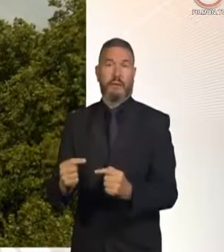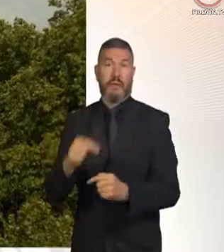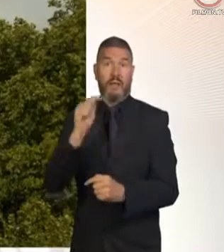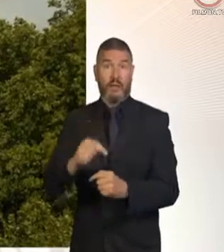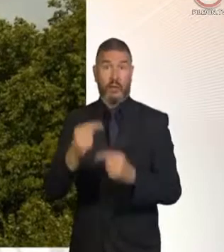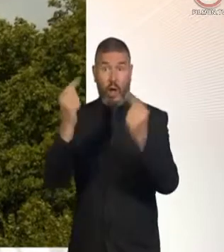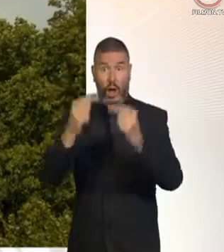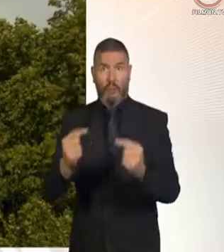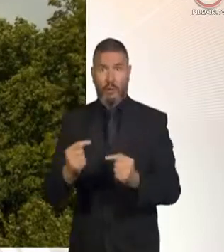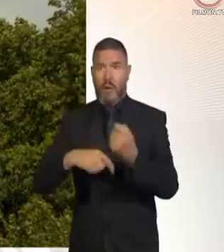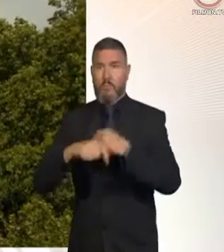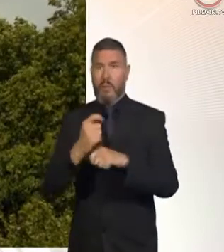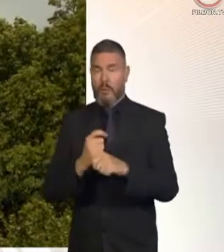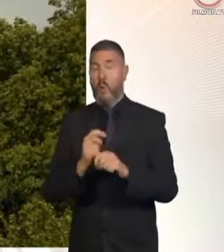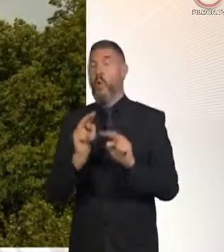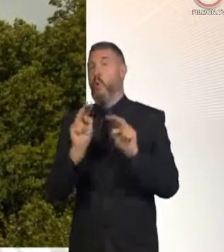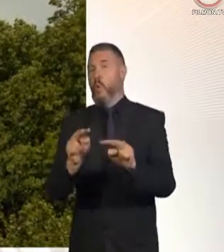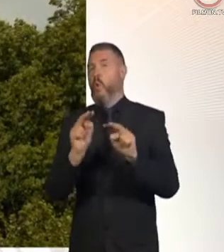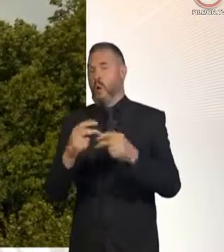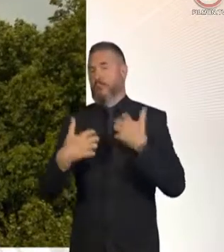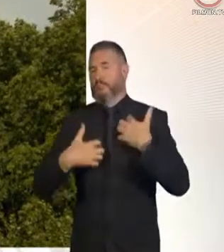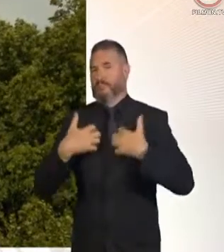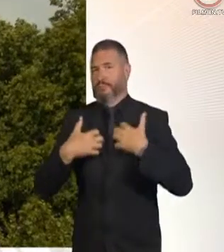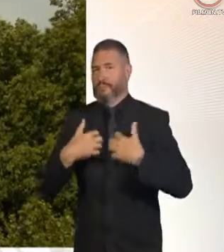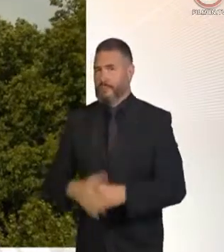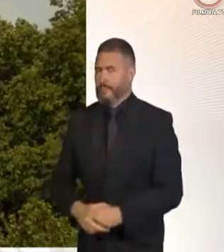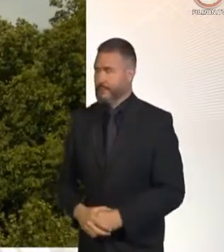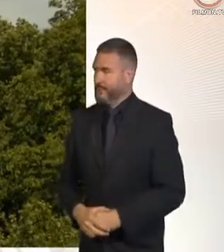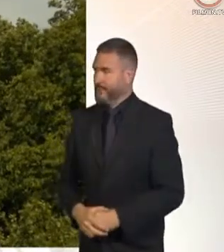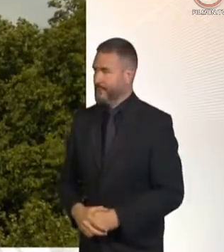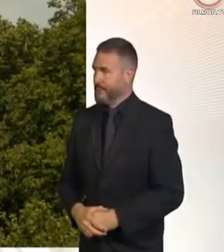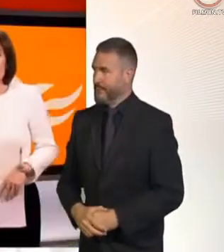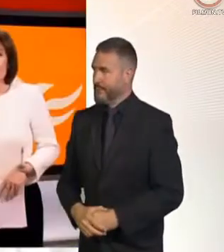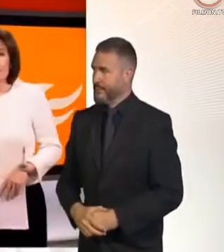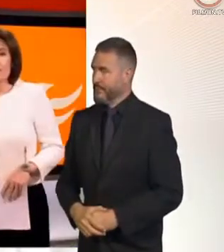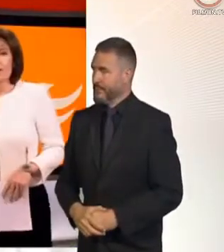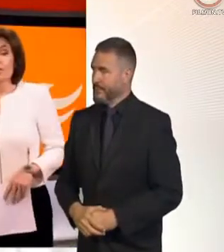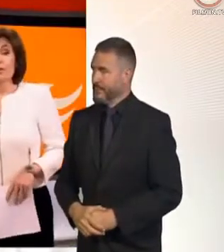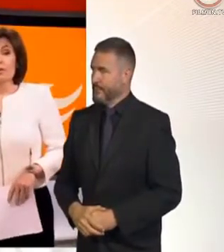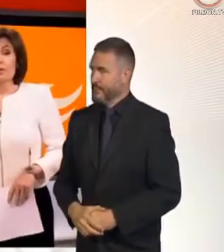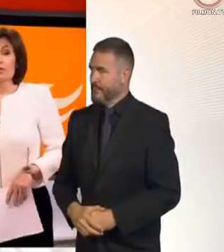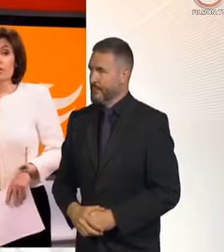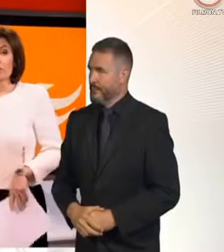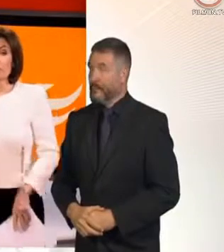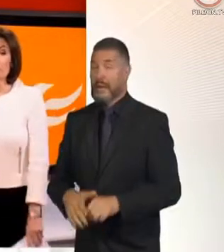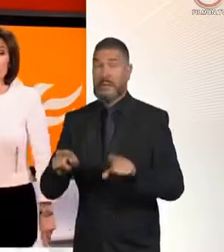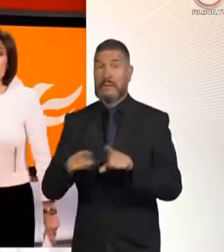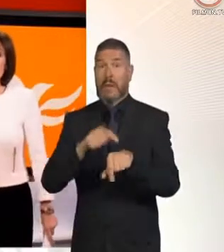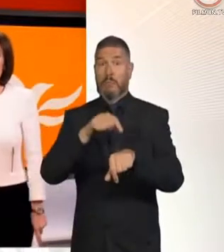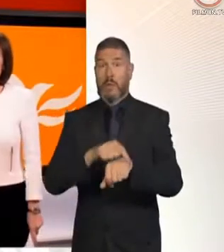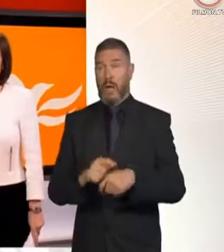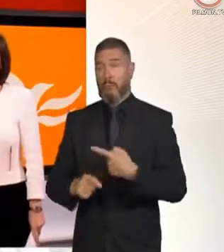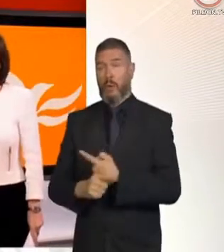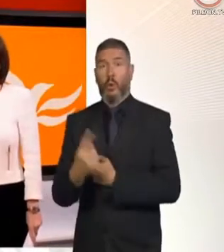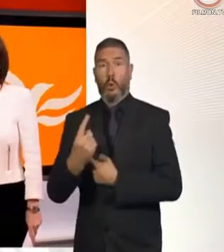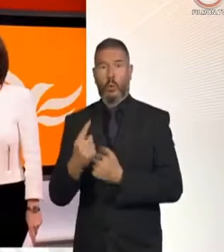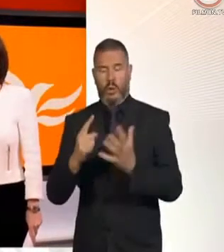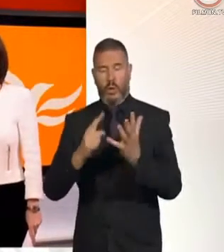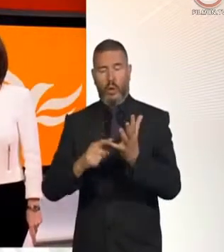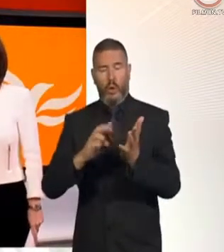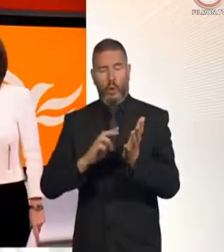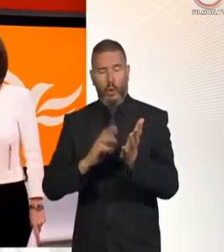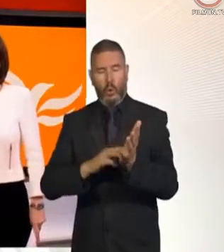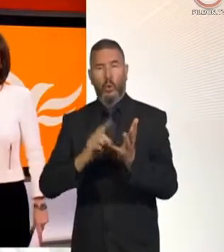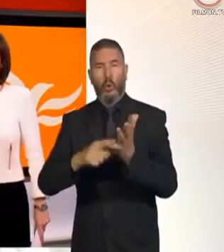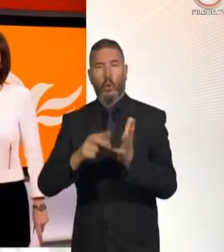hotting up. Chris, thank you. Chris Mason at Westminster. Well, meanwhile, Chuka Umunna, who left Labour earlier